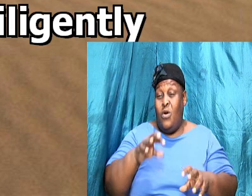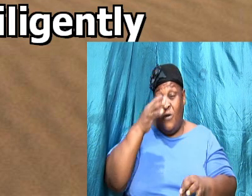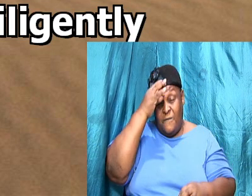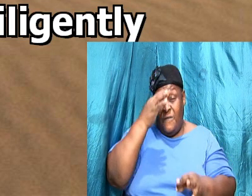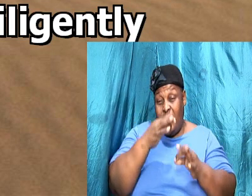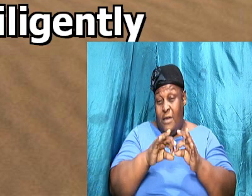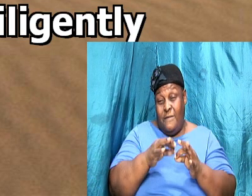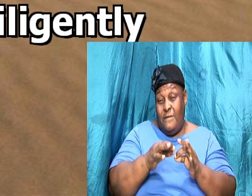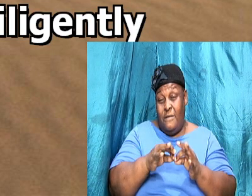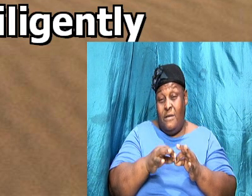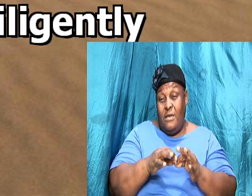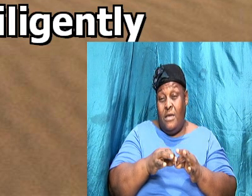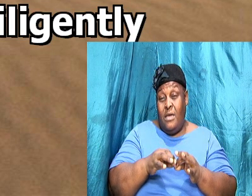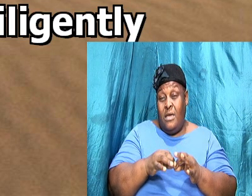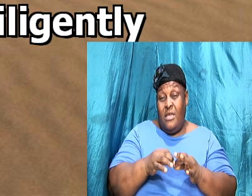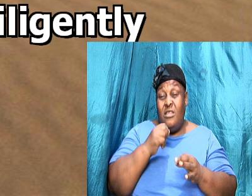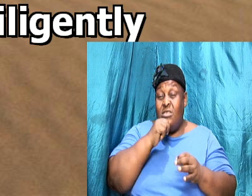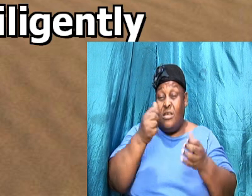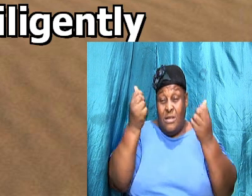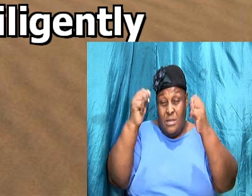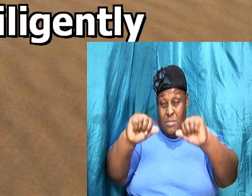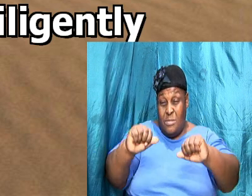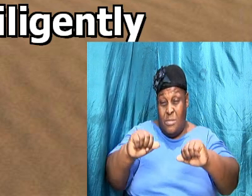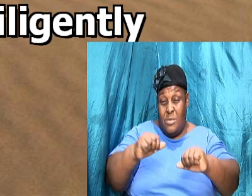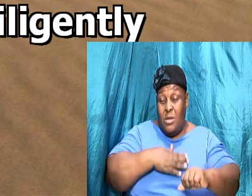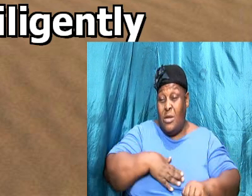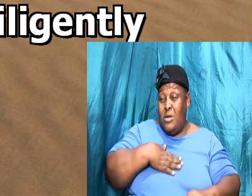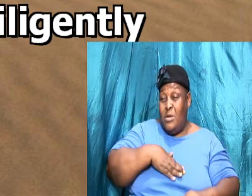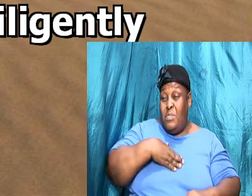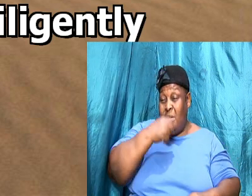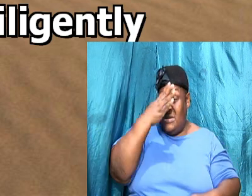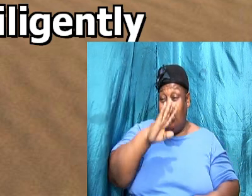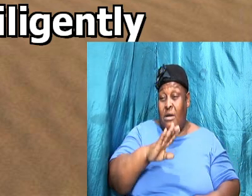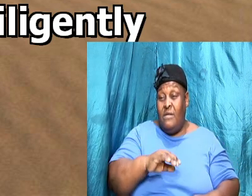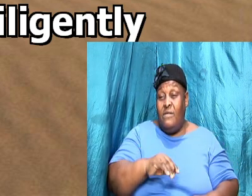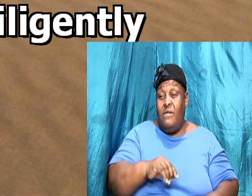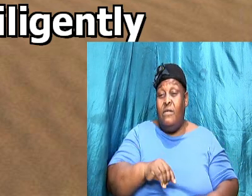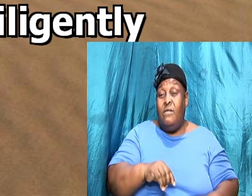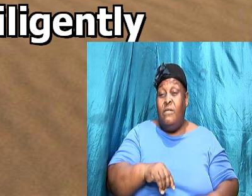impossible to please him for any man come to God